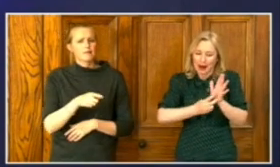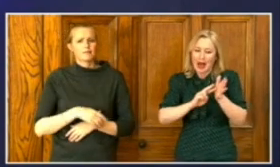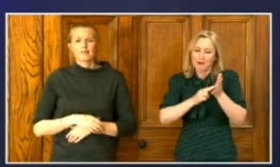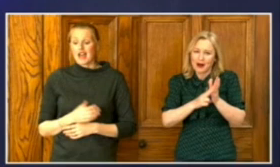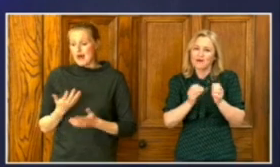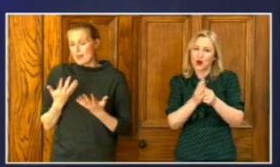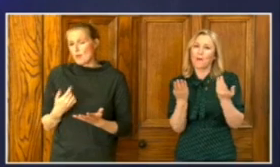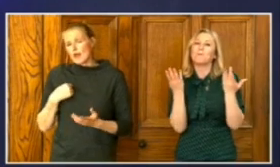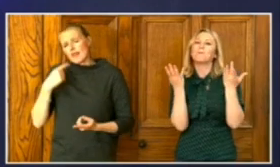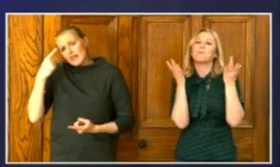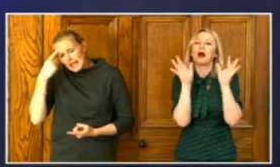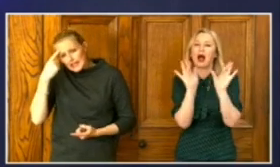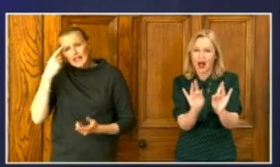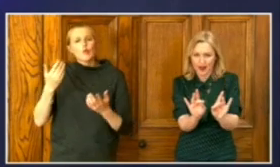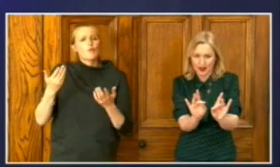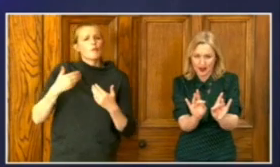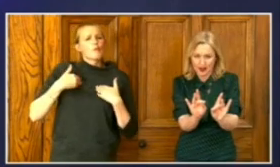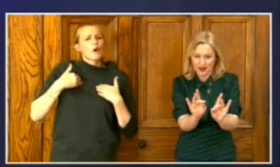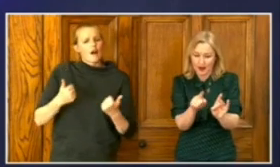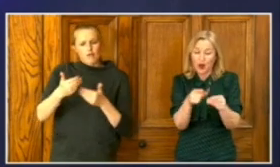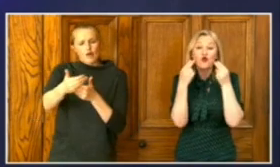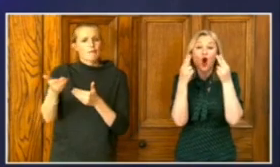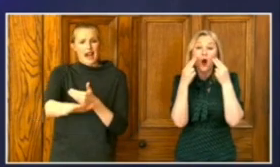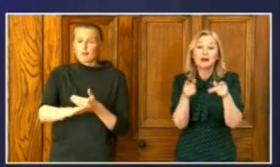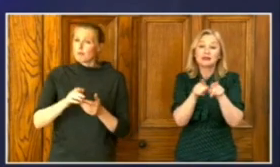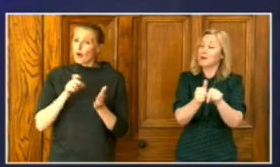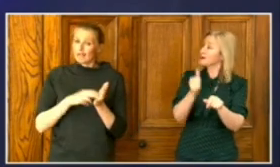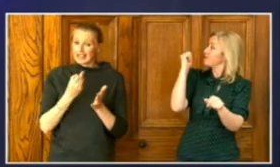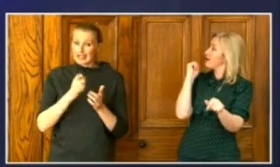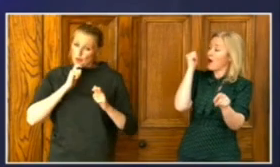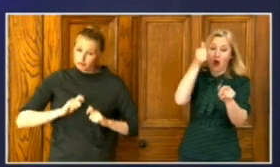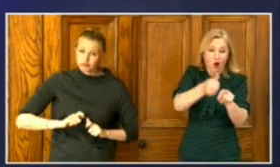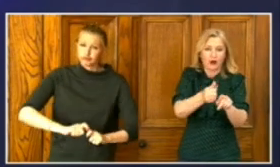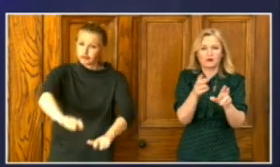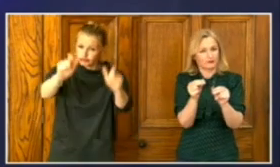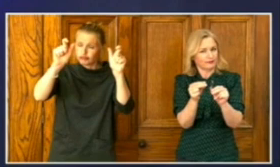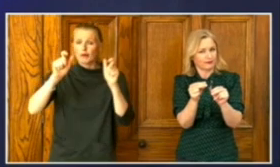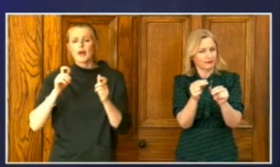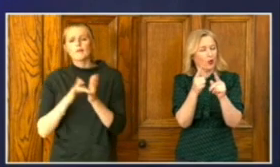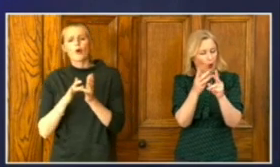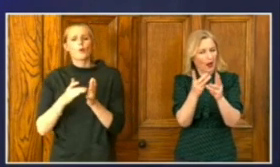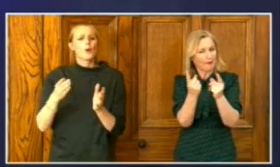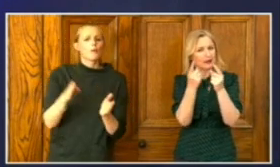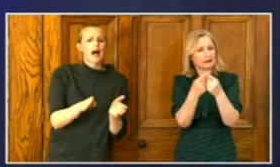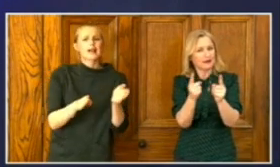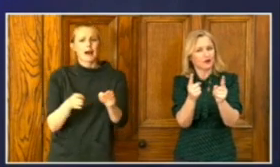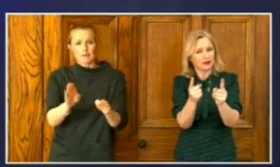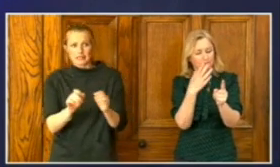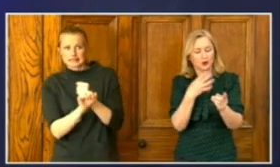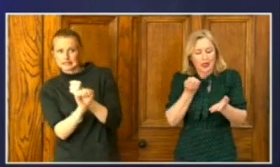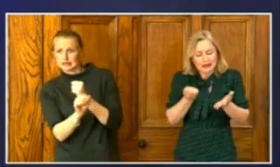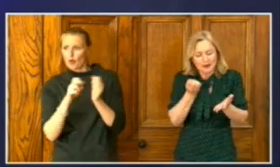to think about what the new normal looks like in their home or in their work or in their neighbourhood. And social